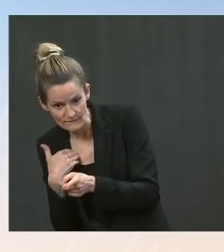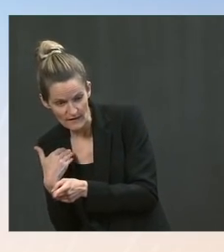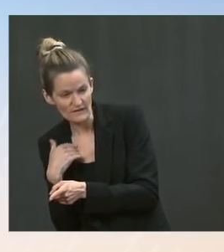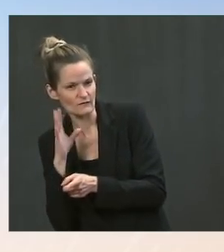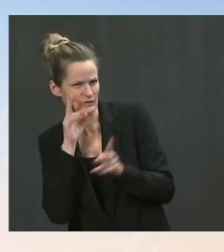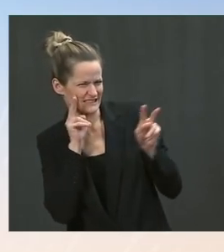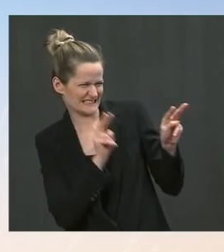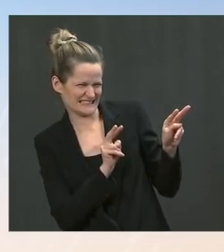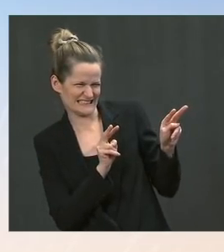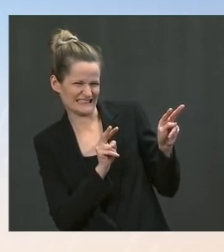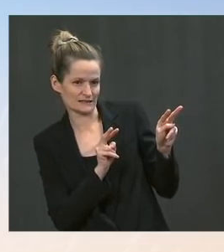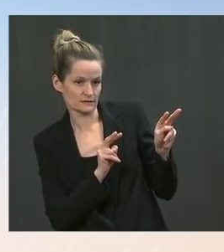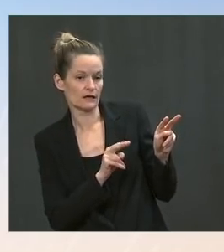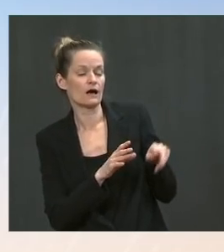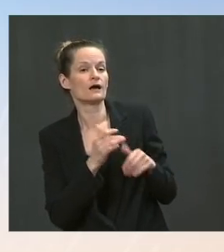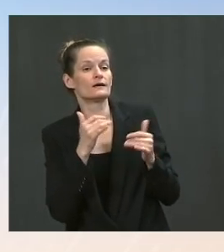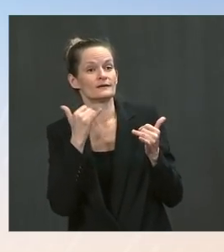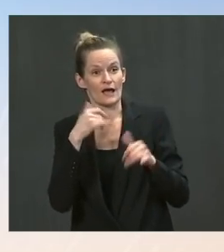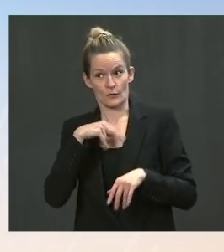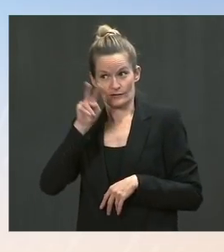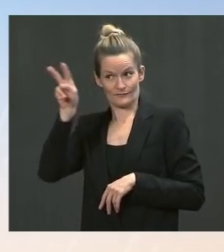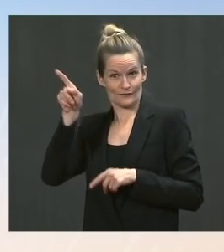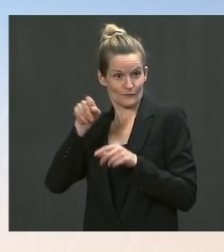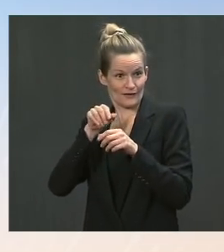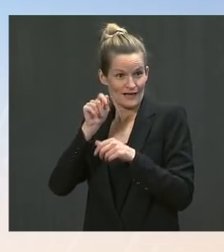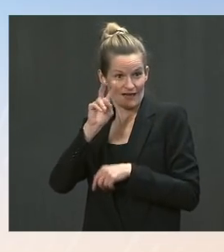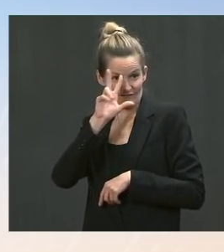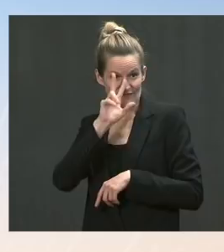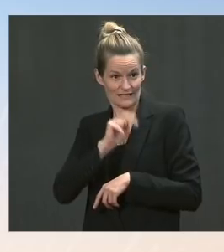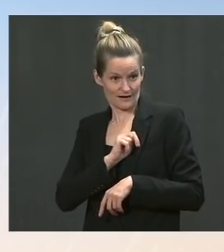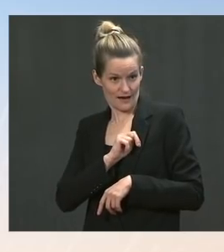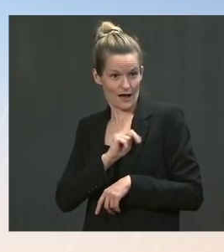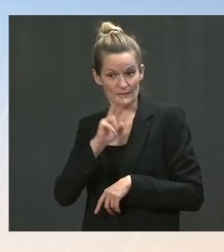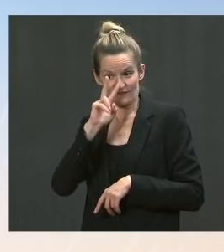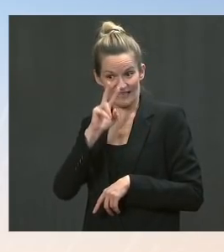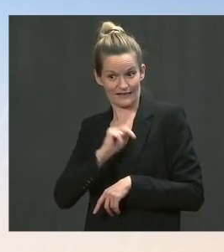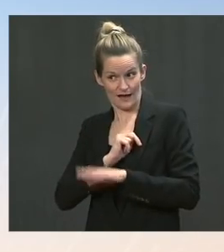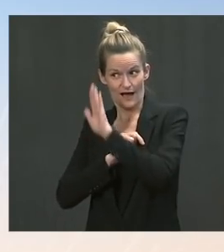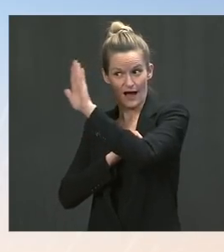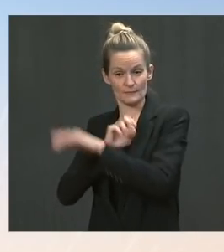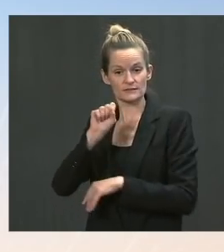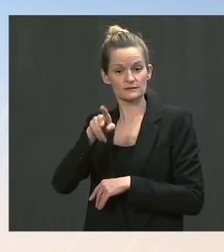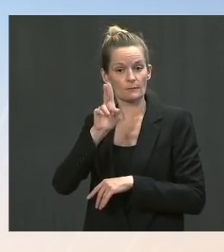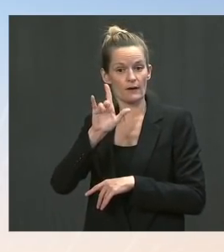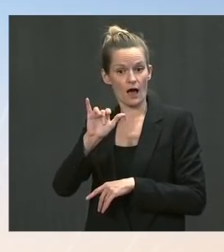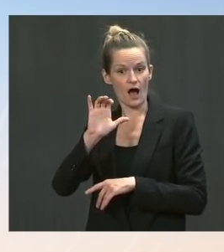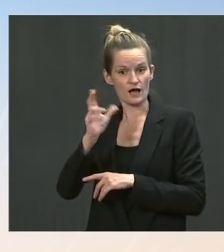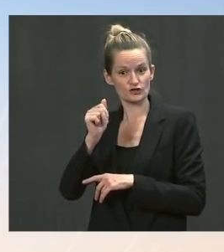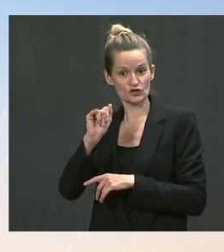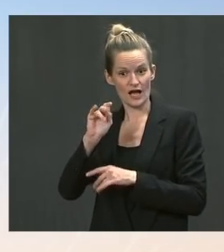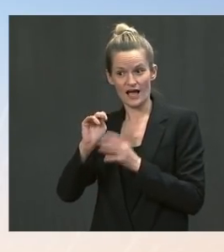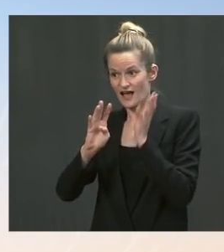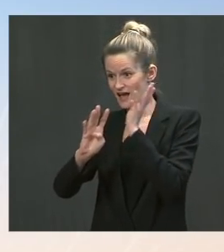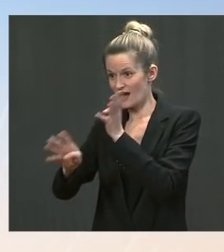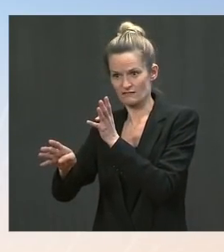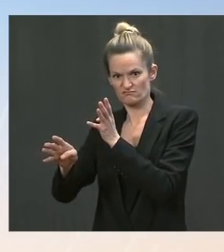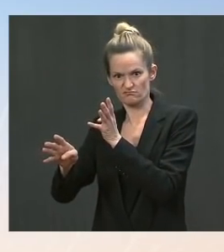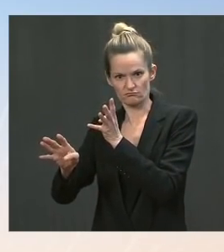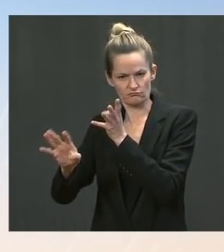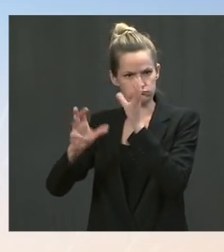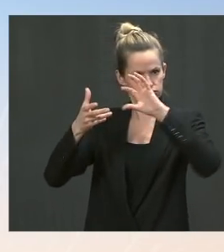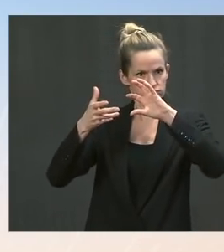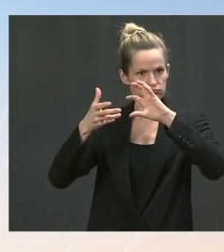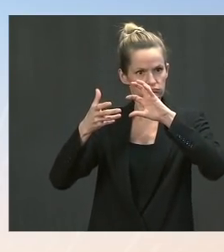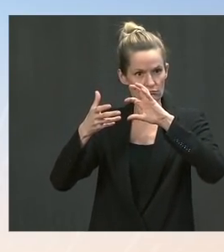supply chains, which, of course, impacts some industries here in the United States, including the car industry. That has been expedited by Delta, but